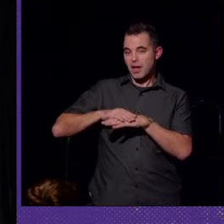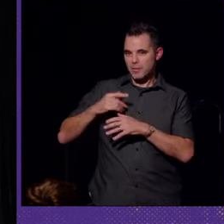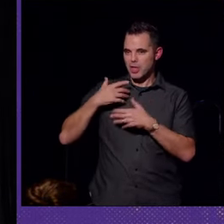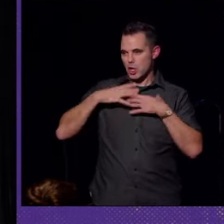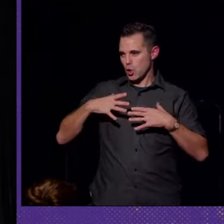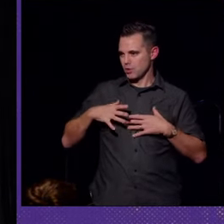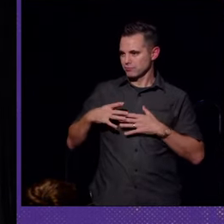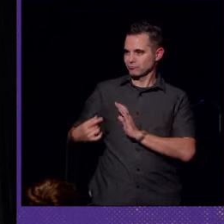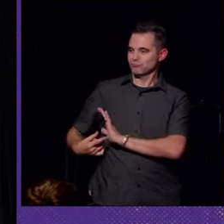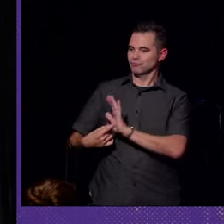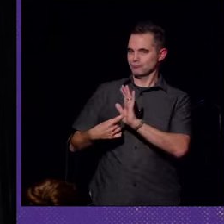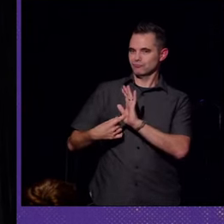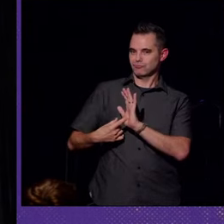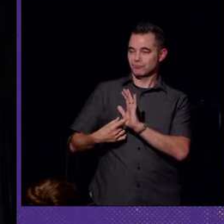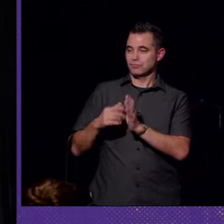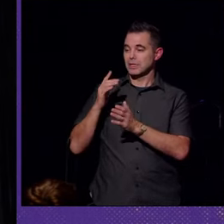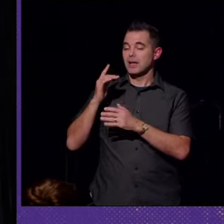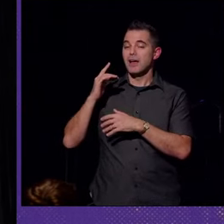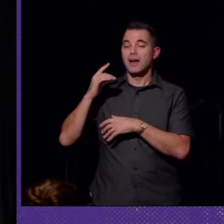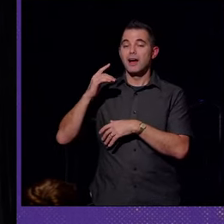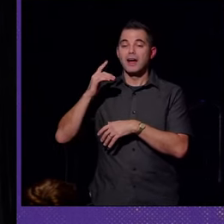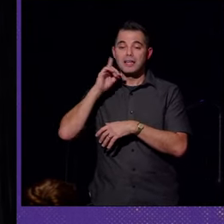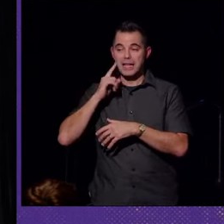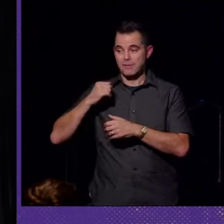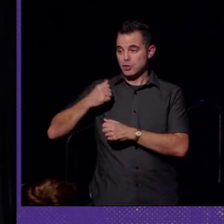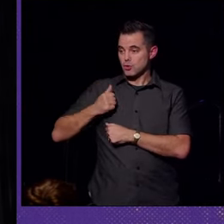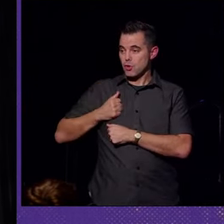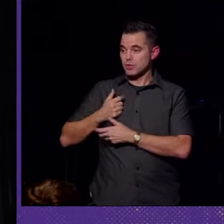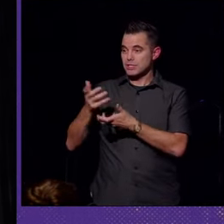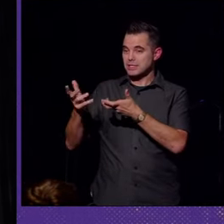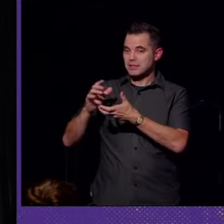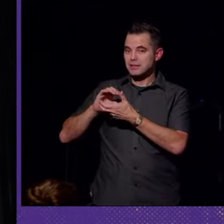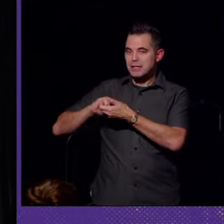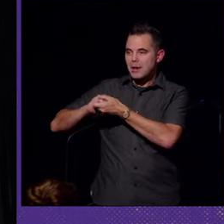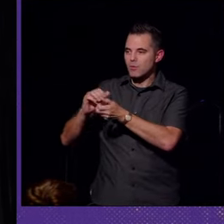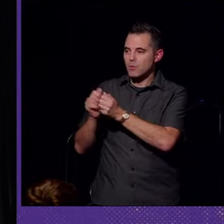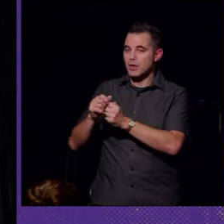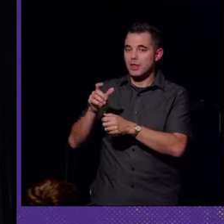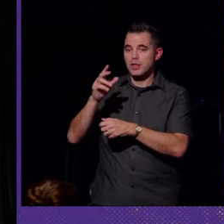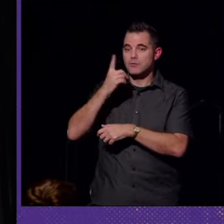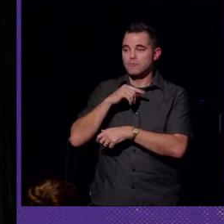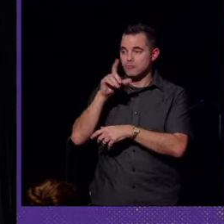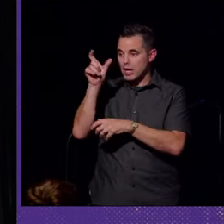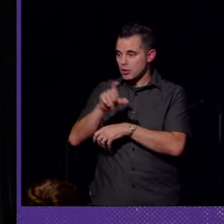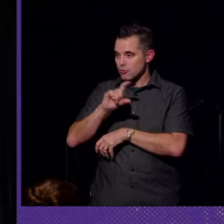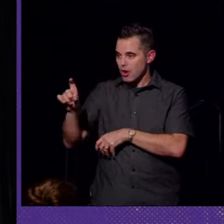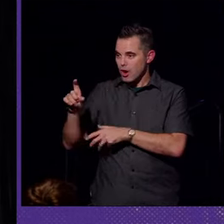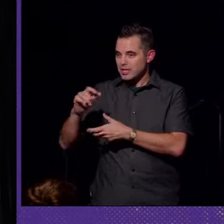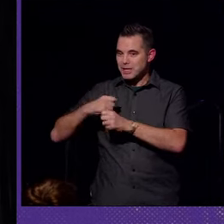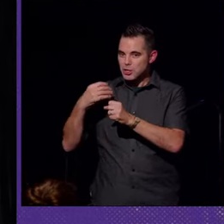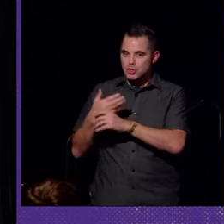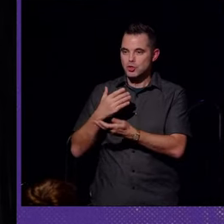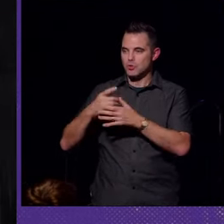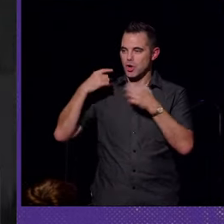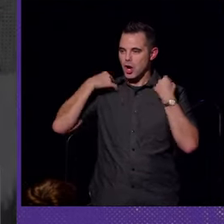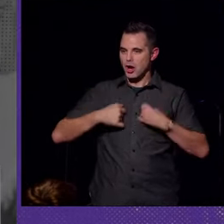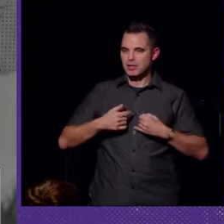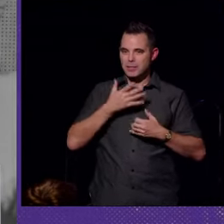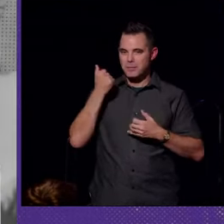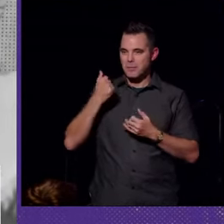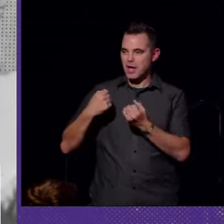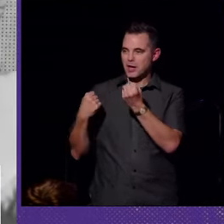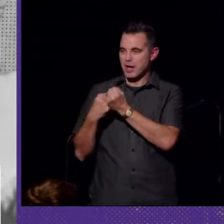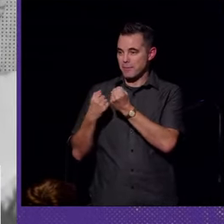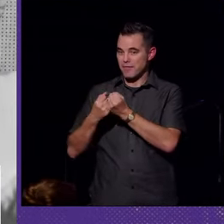clothing. Deaf soldiers collaborated with the Red Cross to create new harnesses to better amplify sound